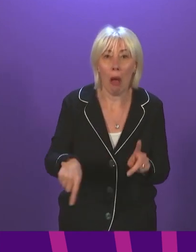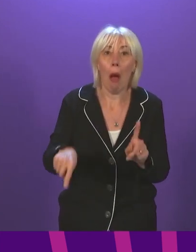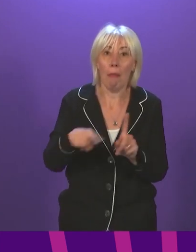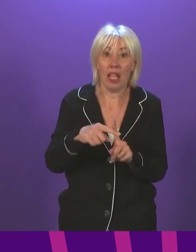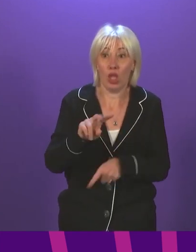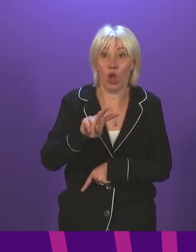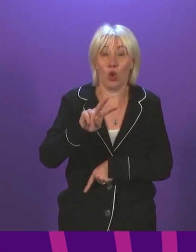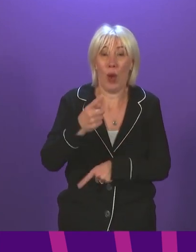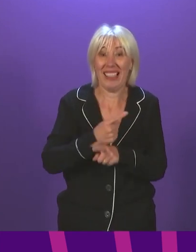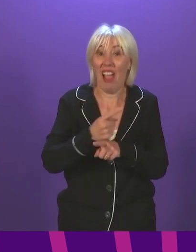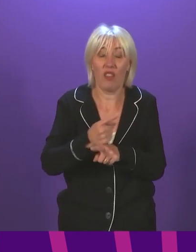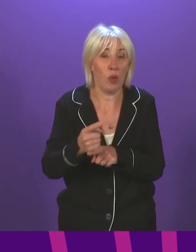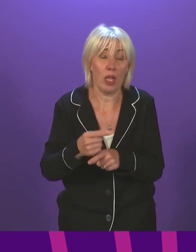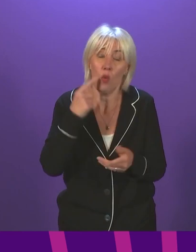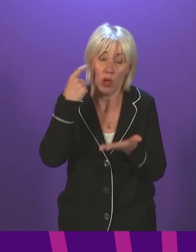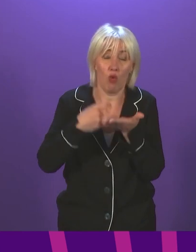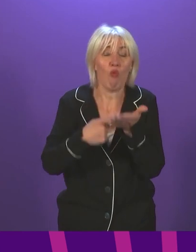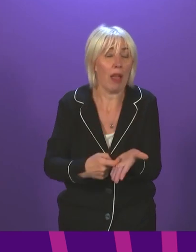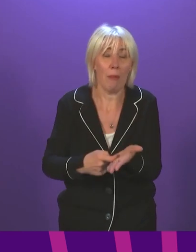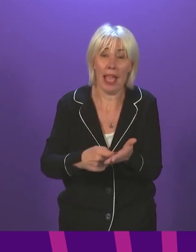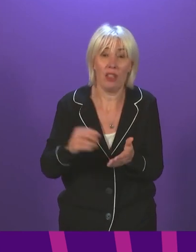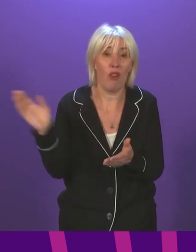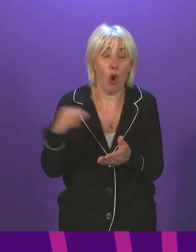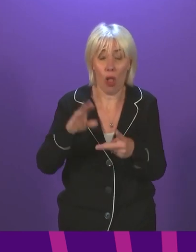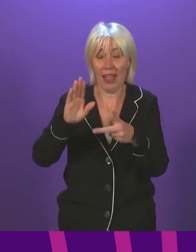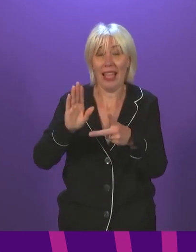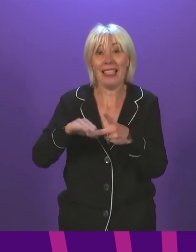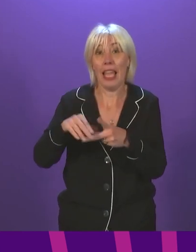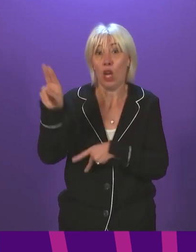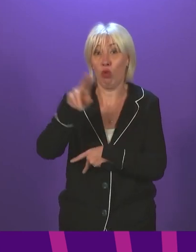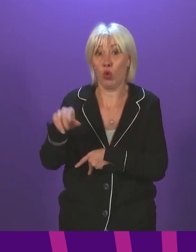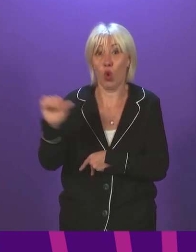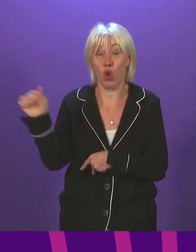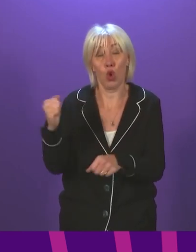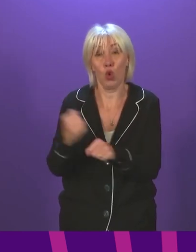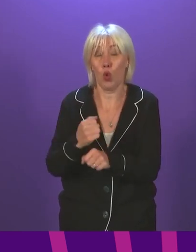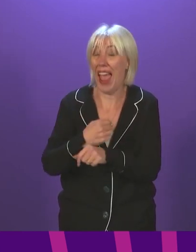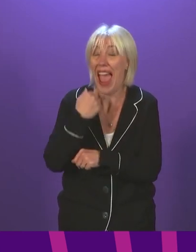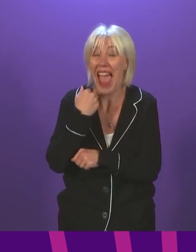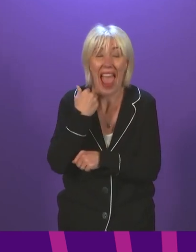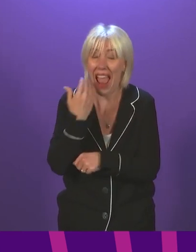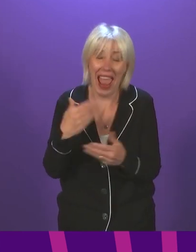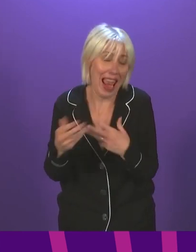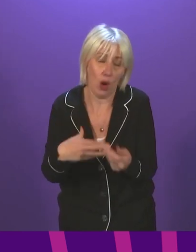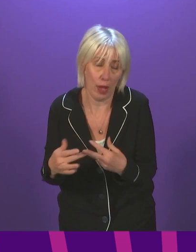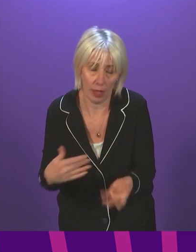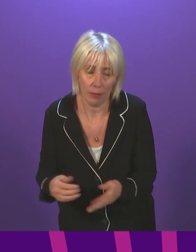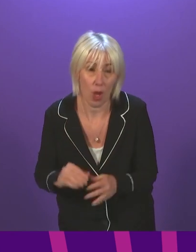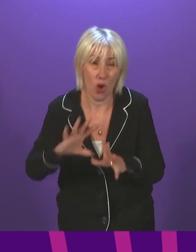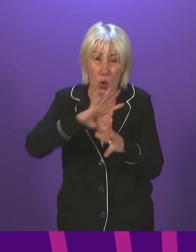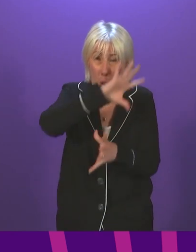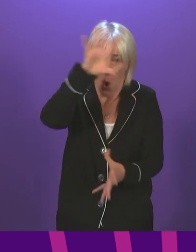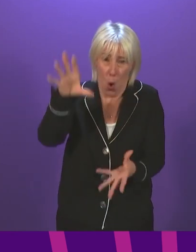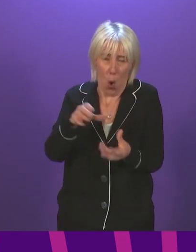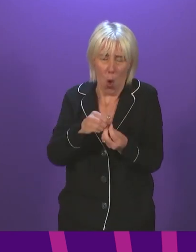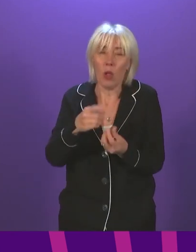-weekly lateral flow testing which is recommended for all secondary school pupils and staff. Presiding officer, all of these measures reflect